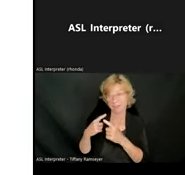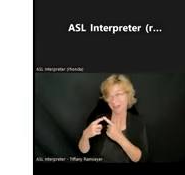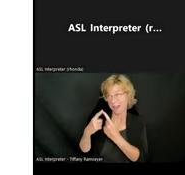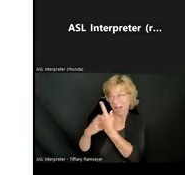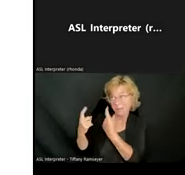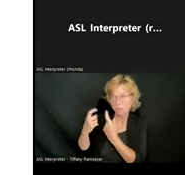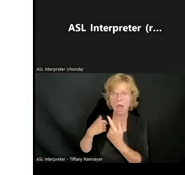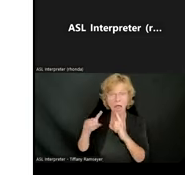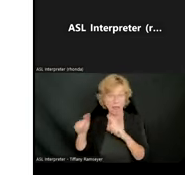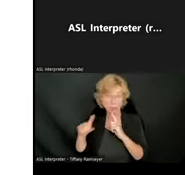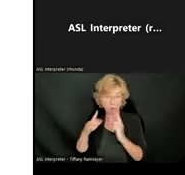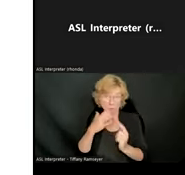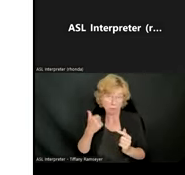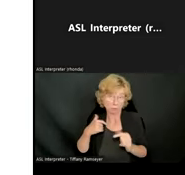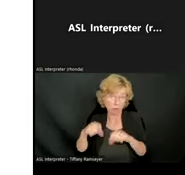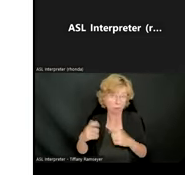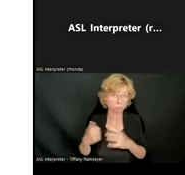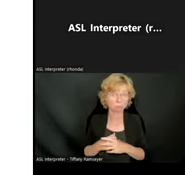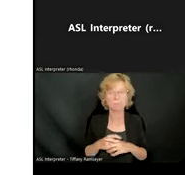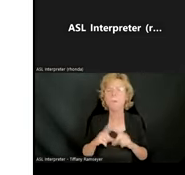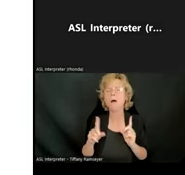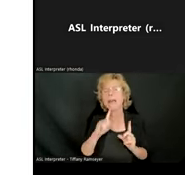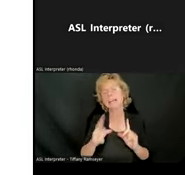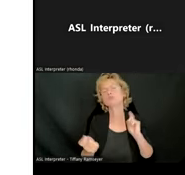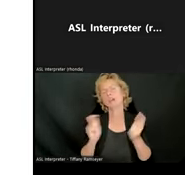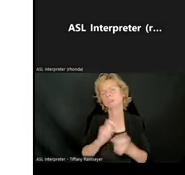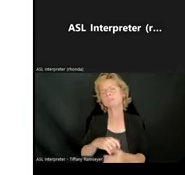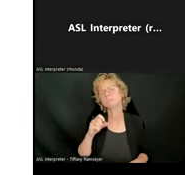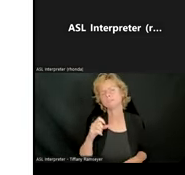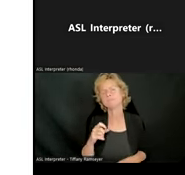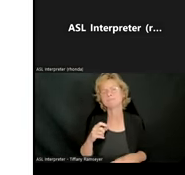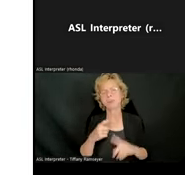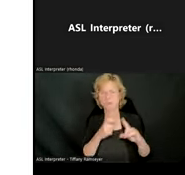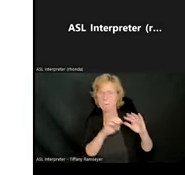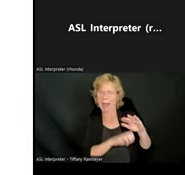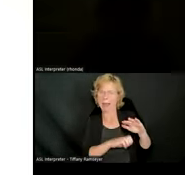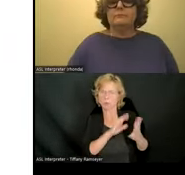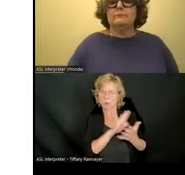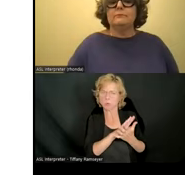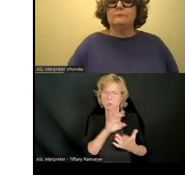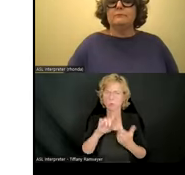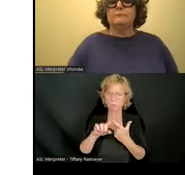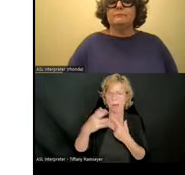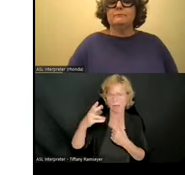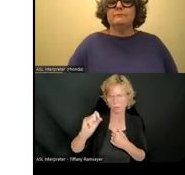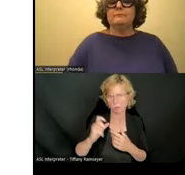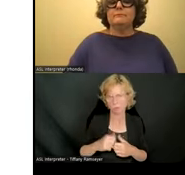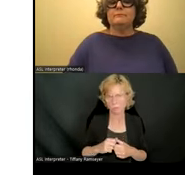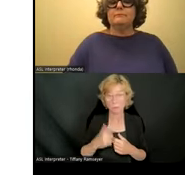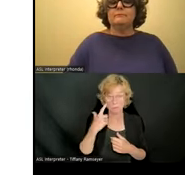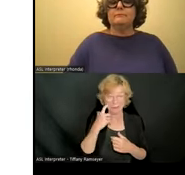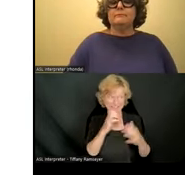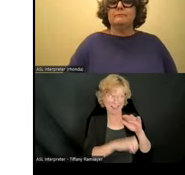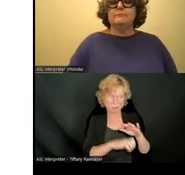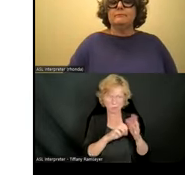of my abilities. But it does change from when you're in elementary school to when you get to high school. Because in elementary